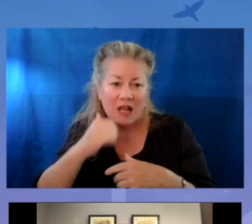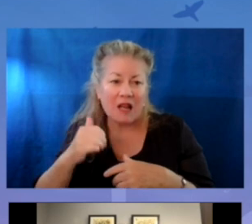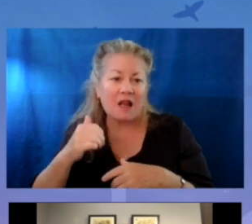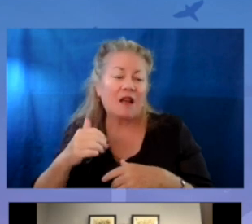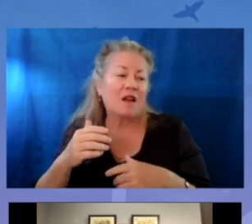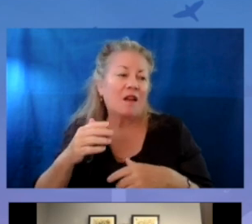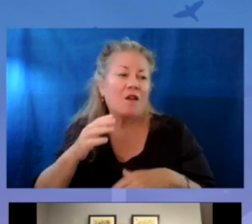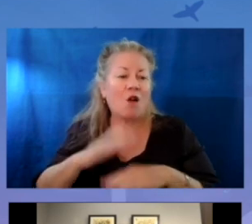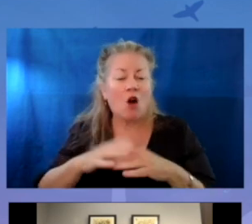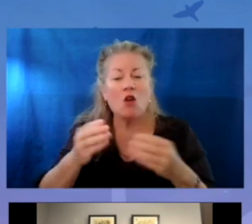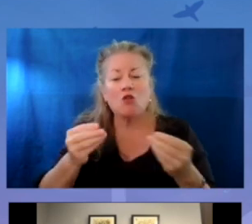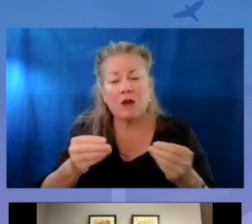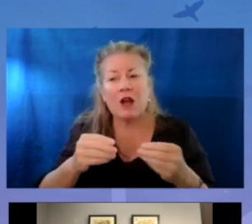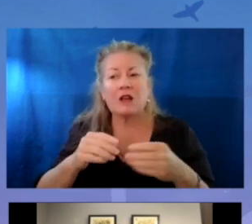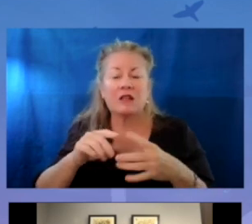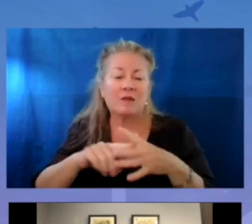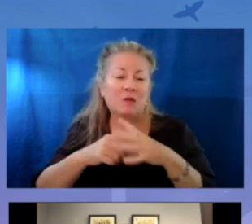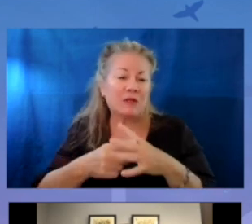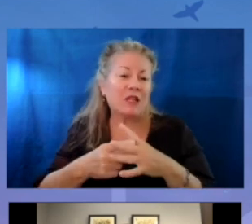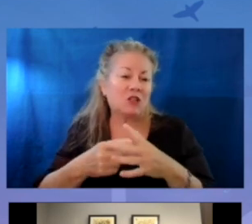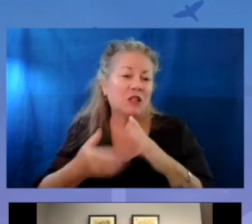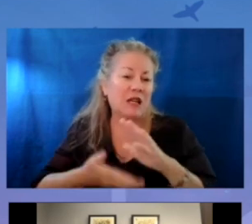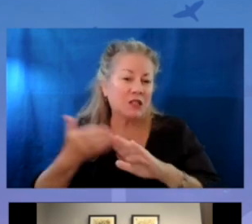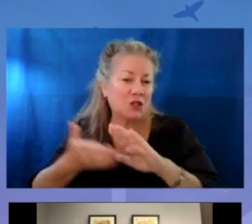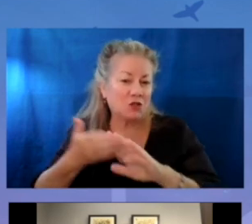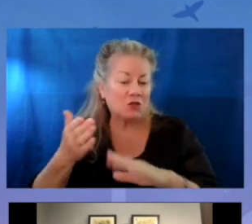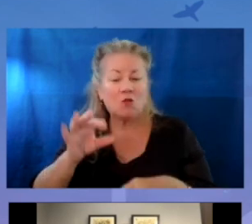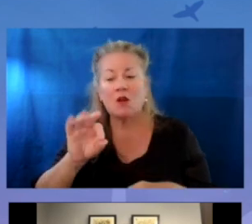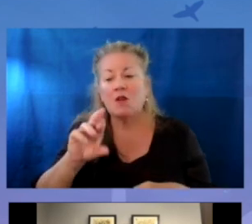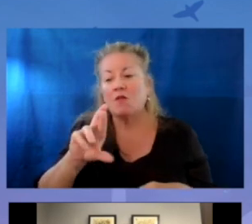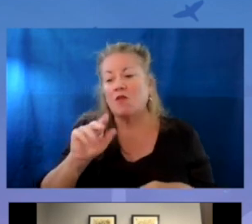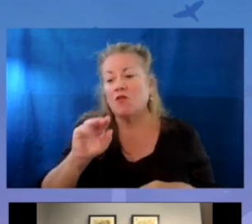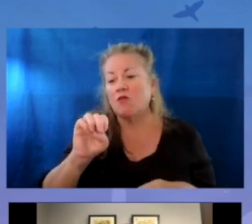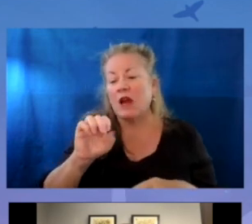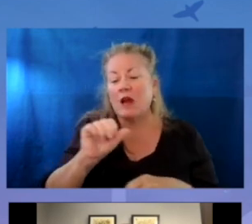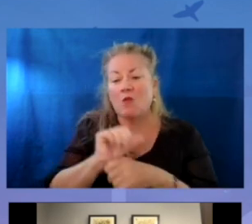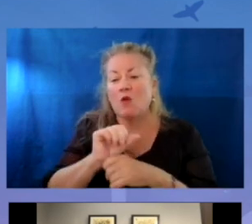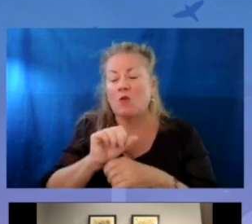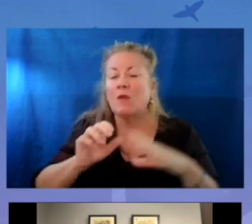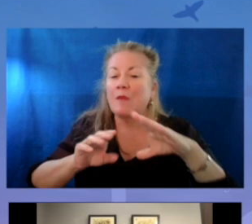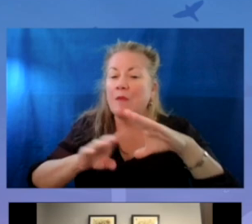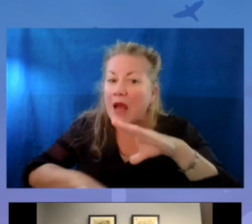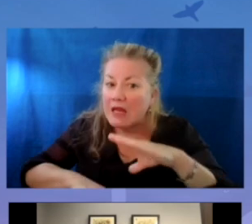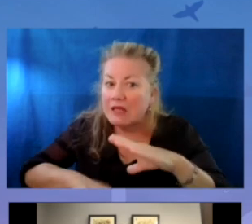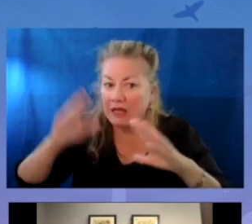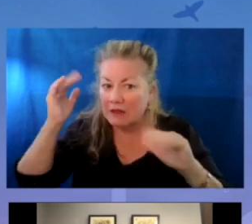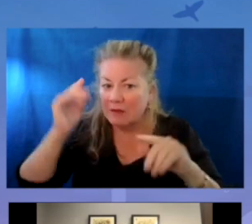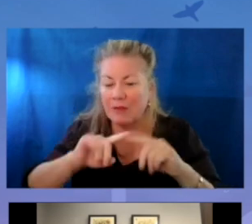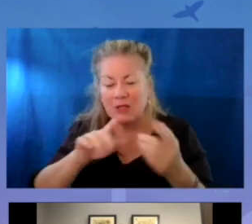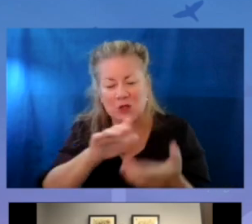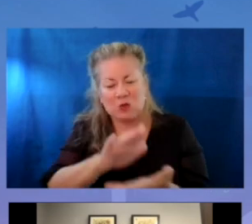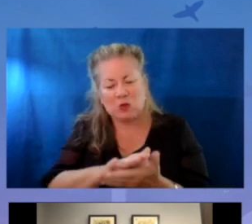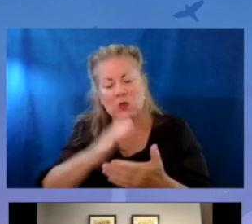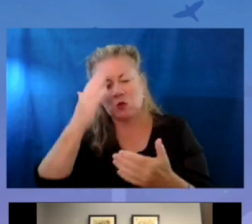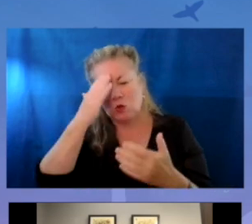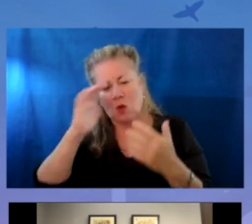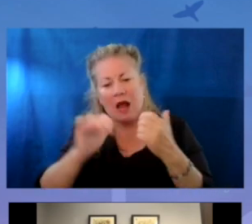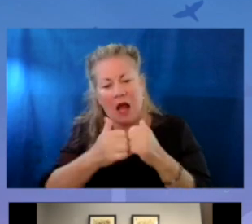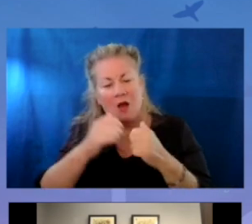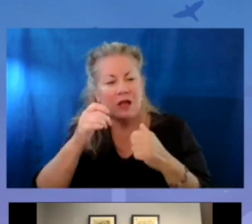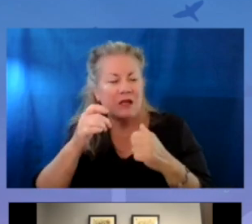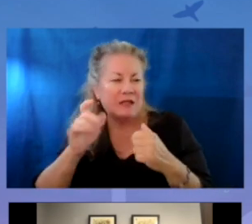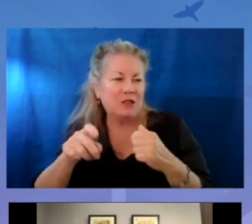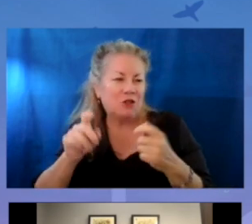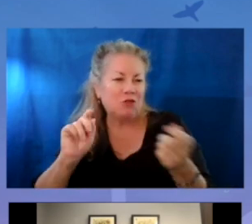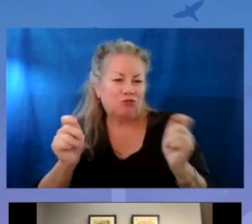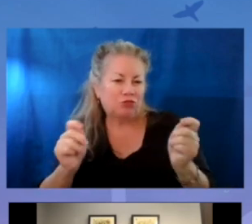execution and implementation, and so we provide a framework with basic expectations. However, schools know how they need to make the